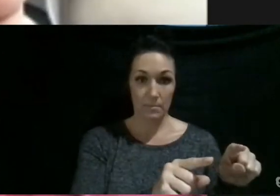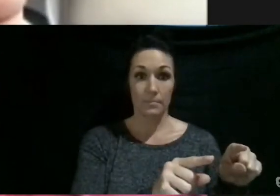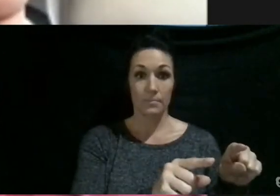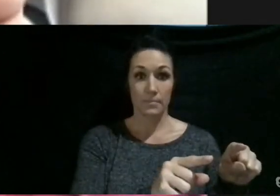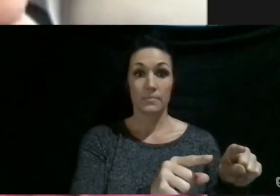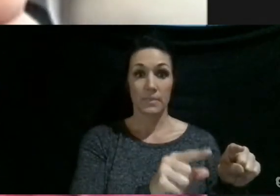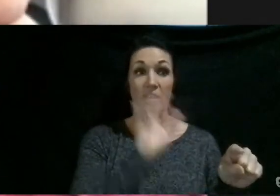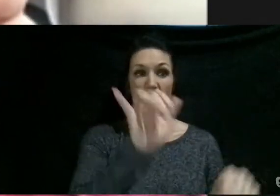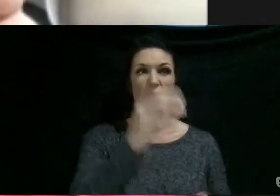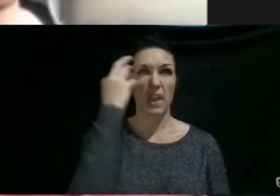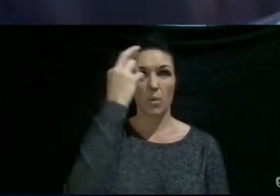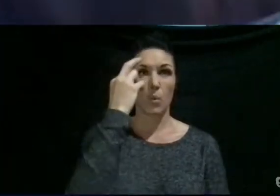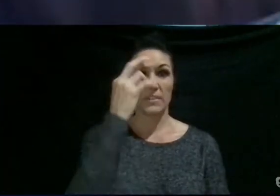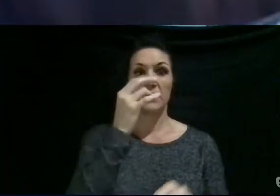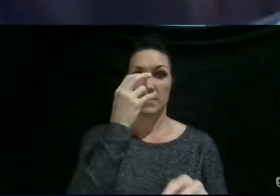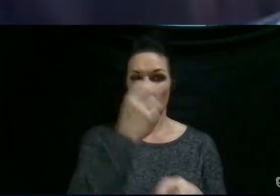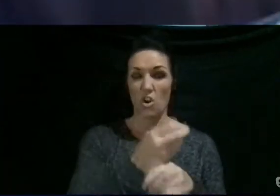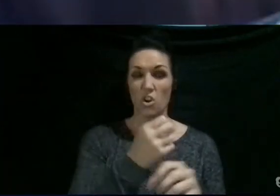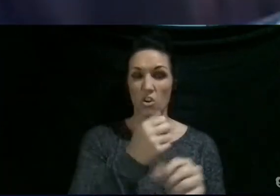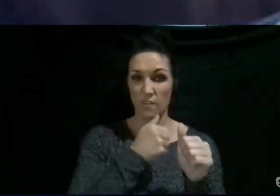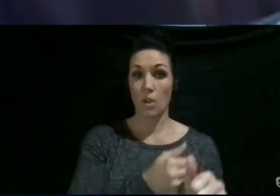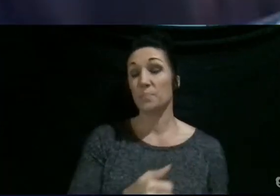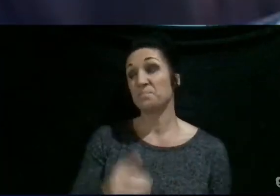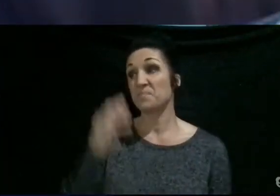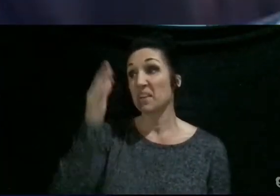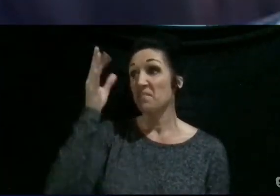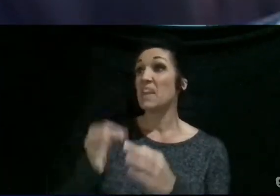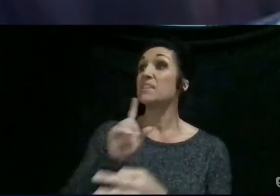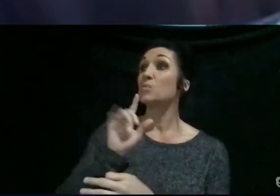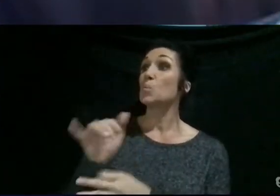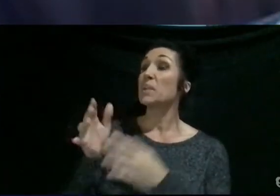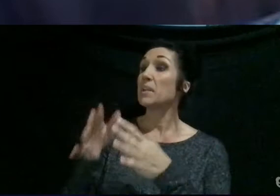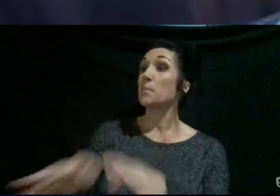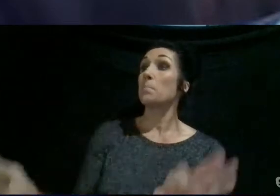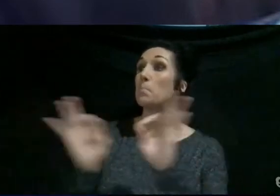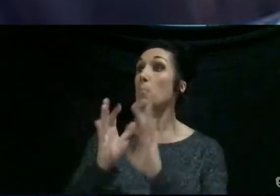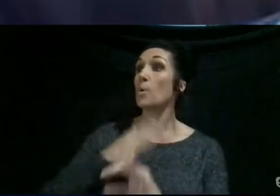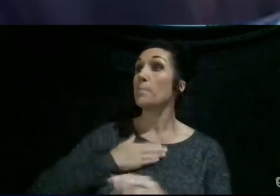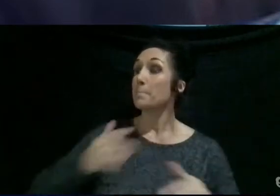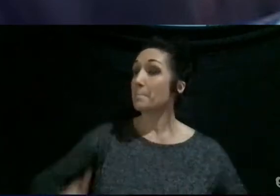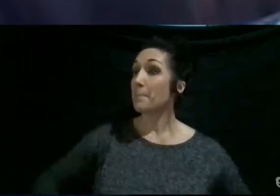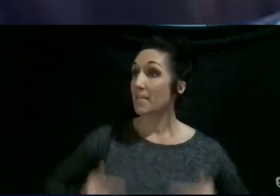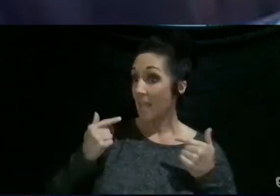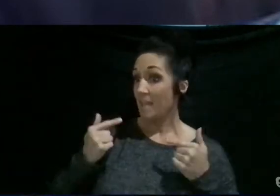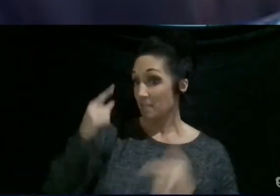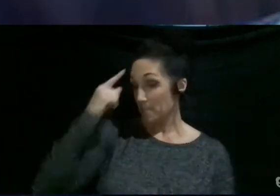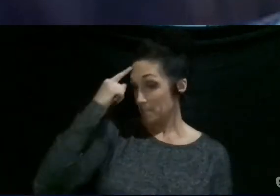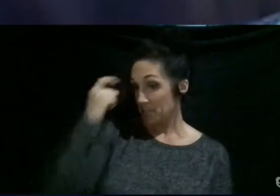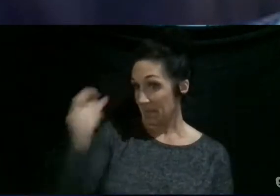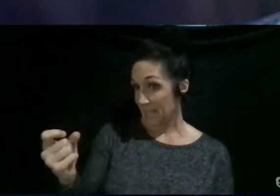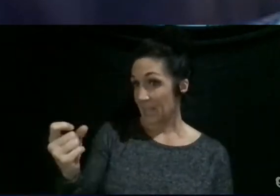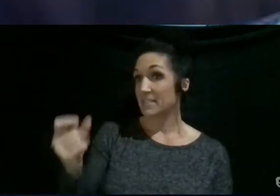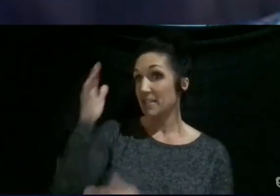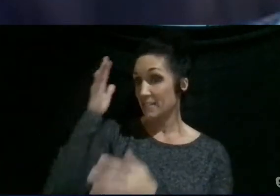it's really hard to follow him. Faith has been really important in my life because faith and life are very stop and go,